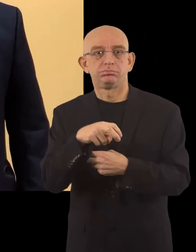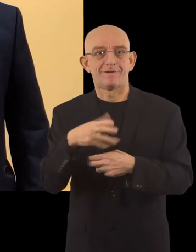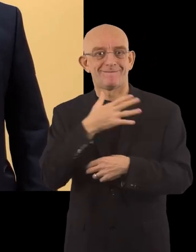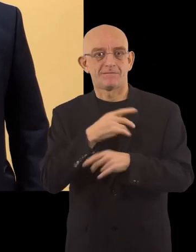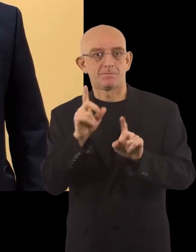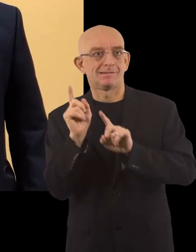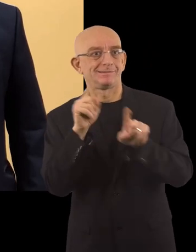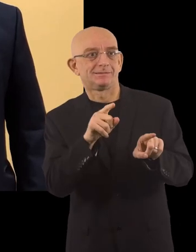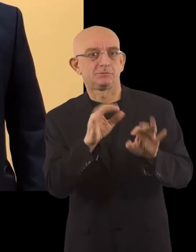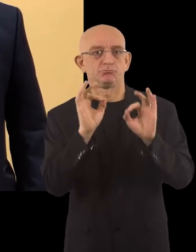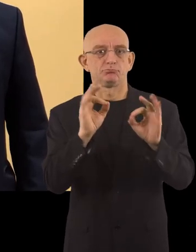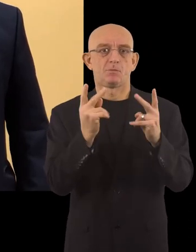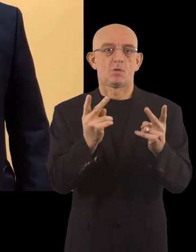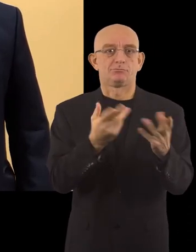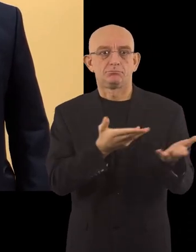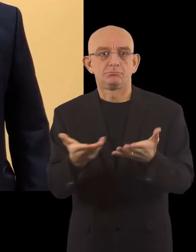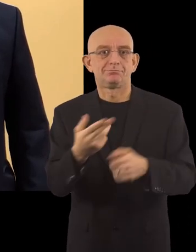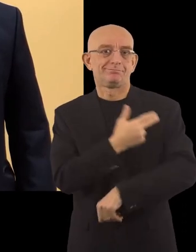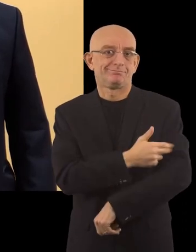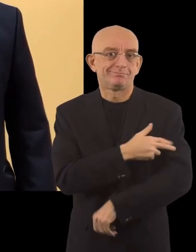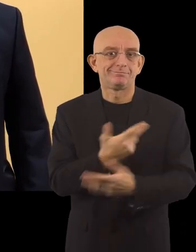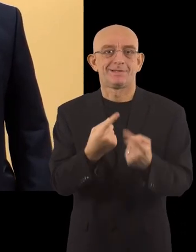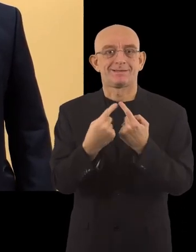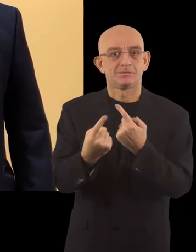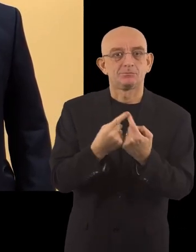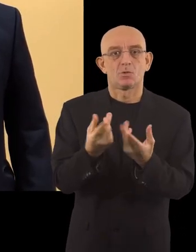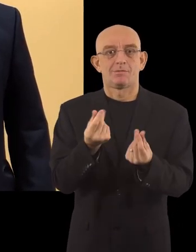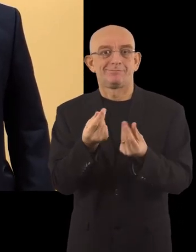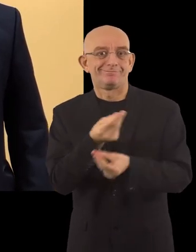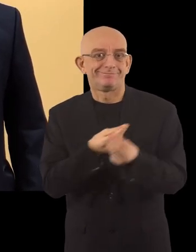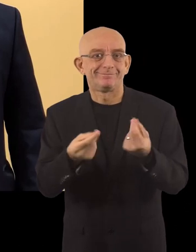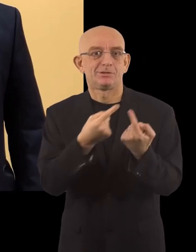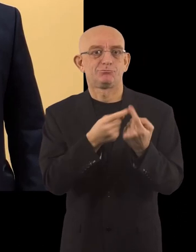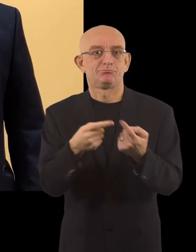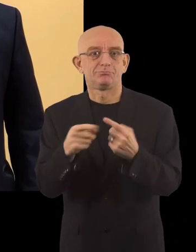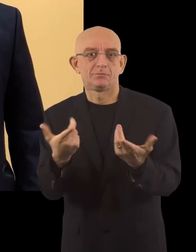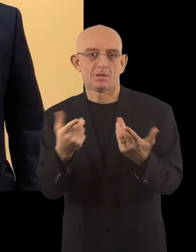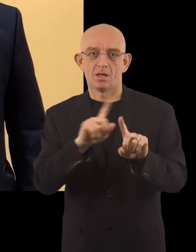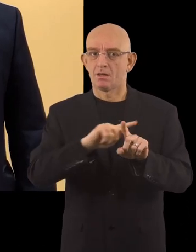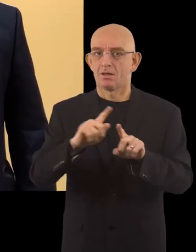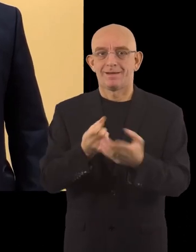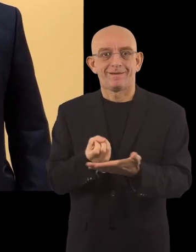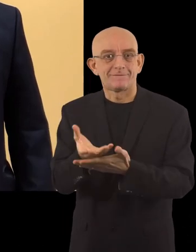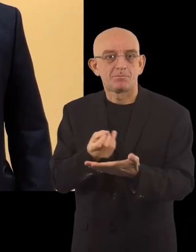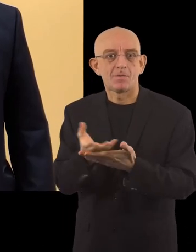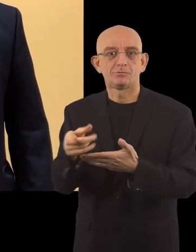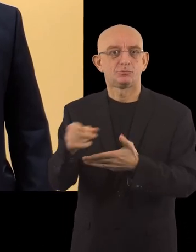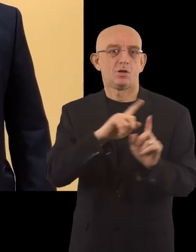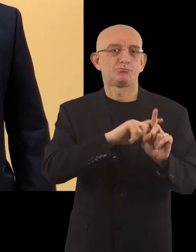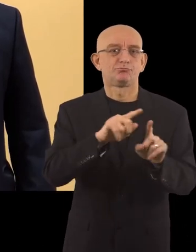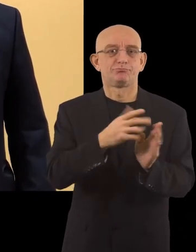important services, to healthcare, transport, commerce, important information